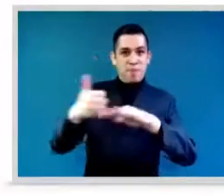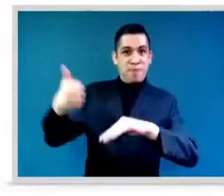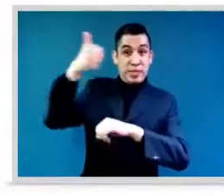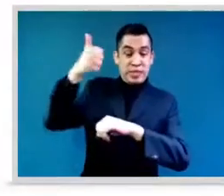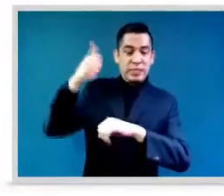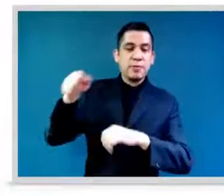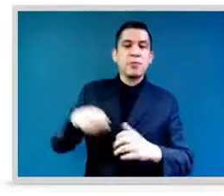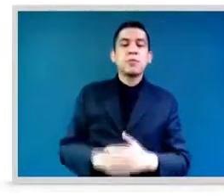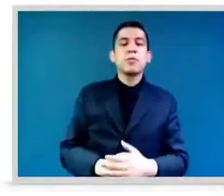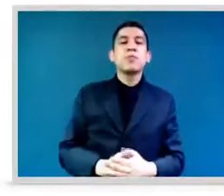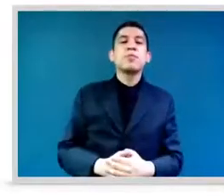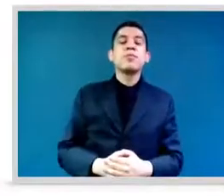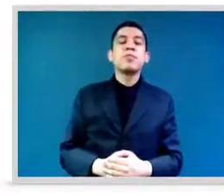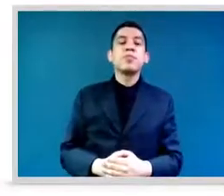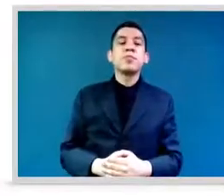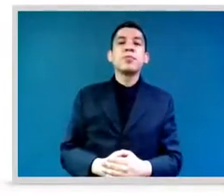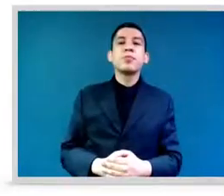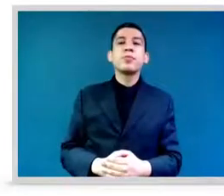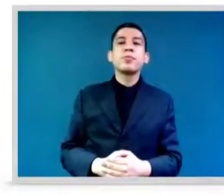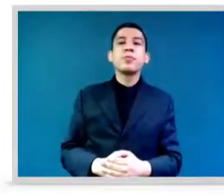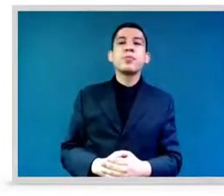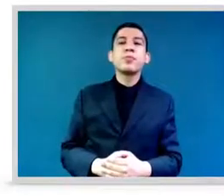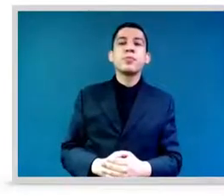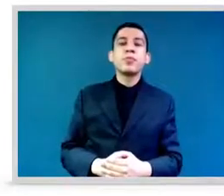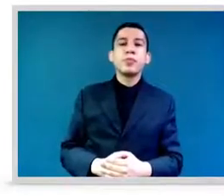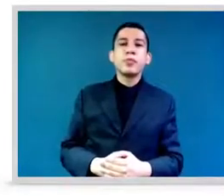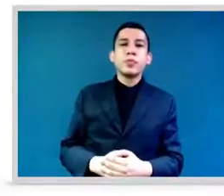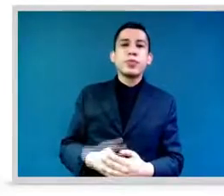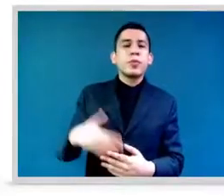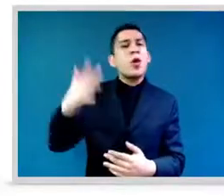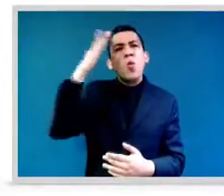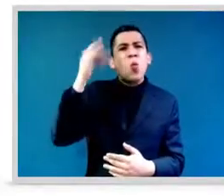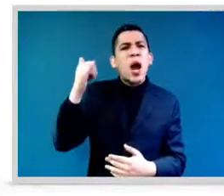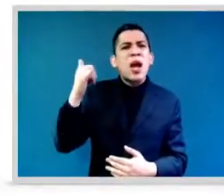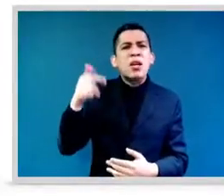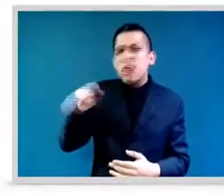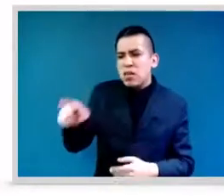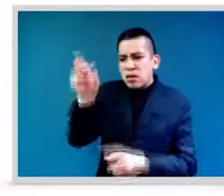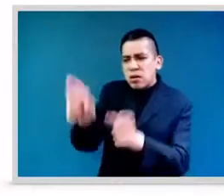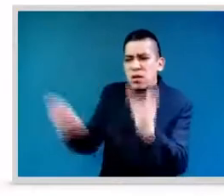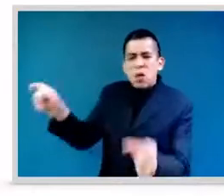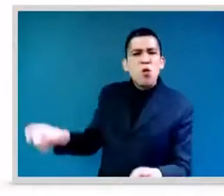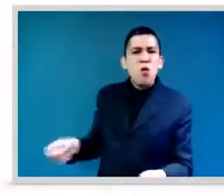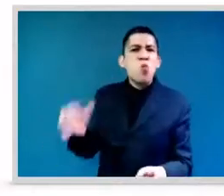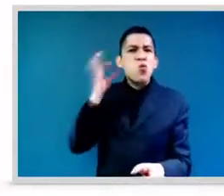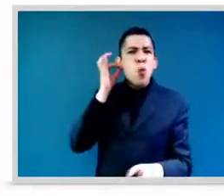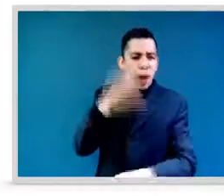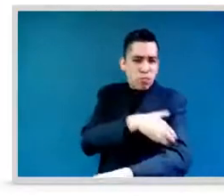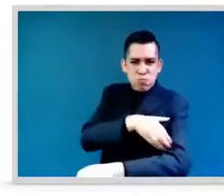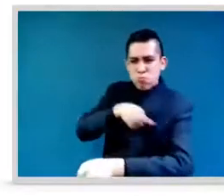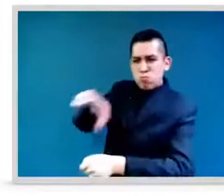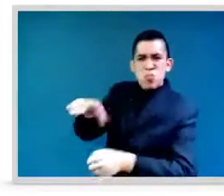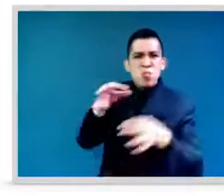Why are youth and feminist movements the focus of the forum? And can you talk about how important it is for civil society and youth to